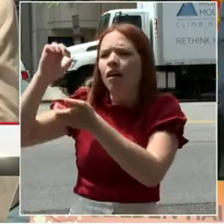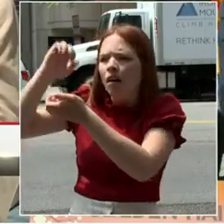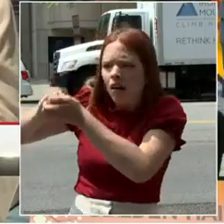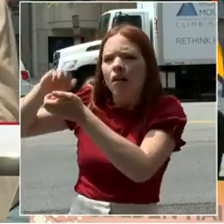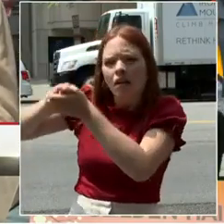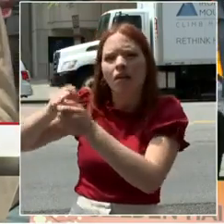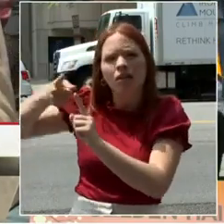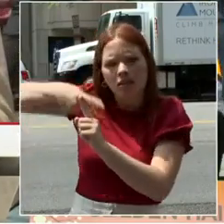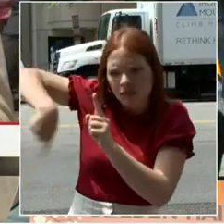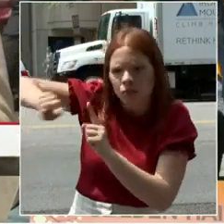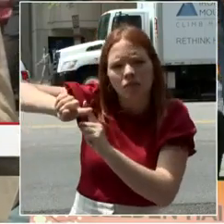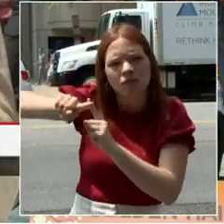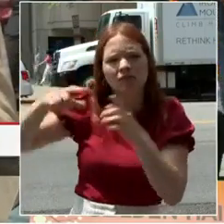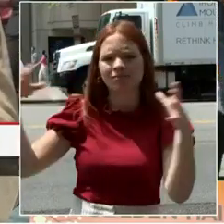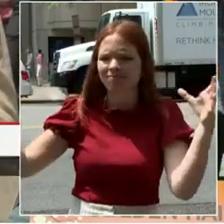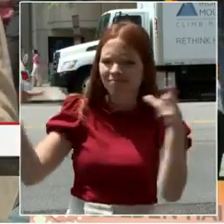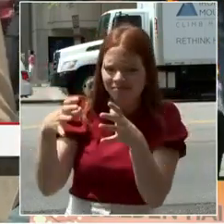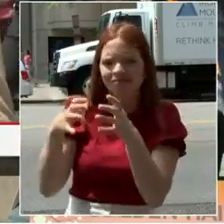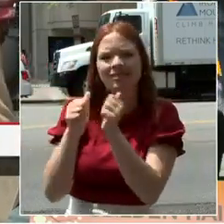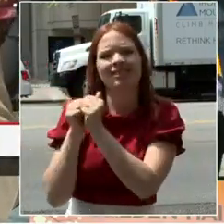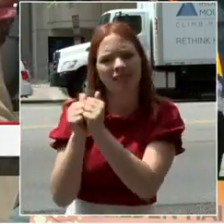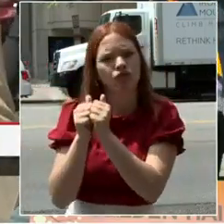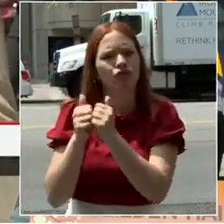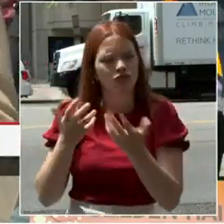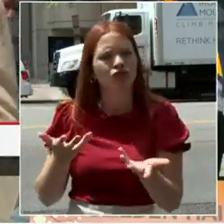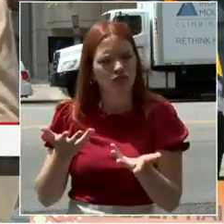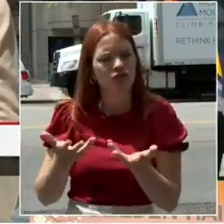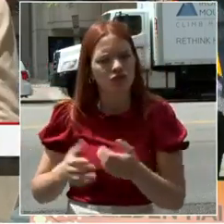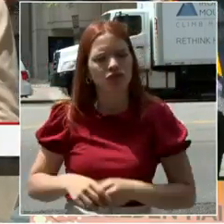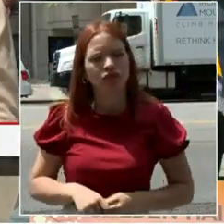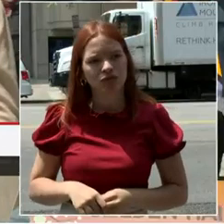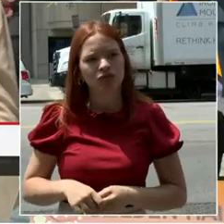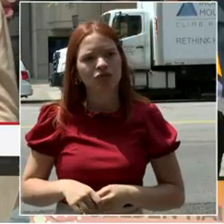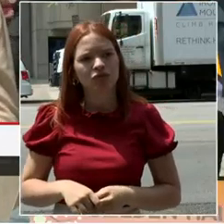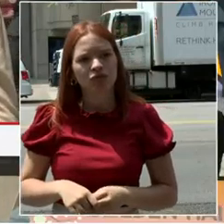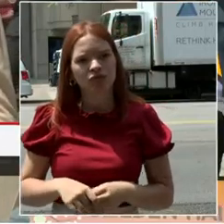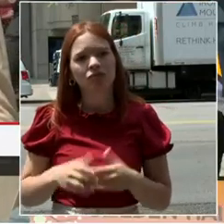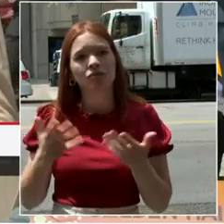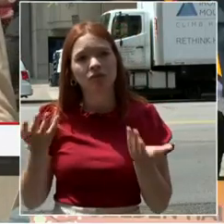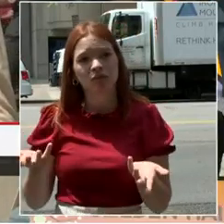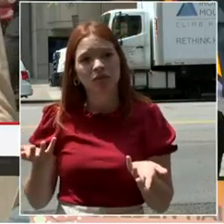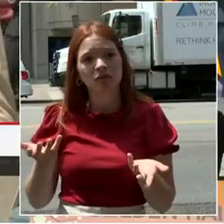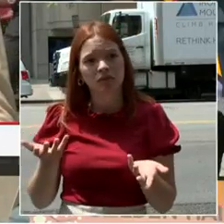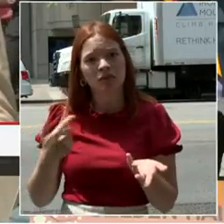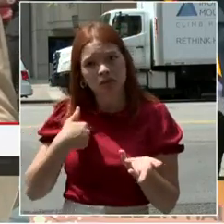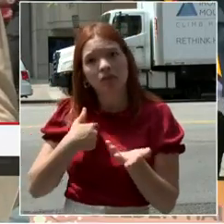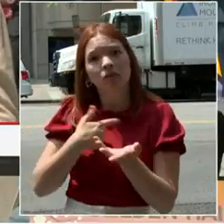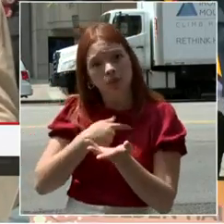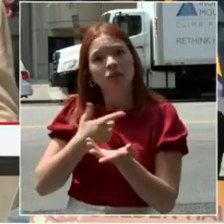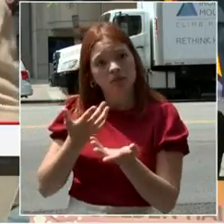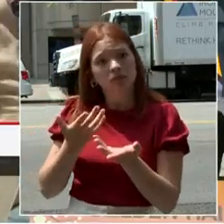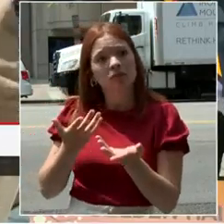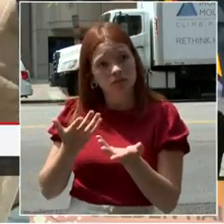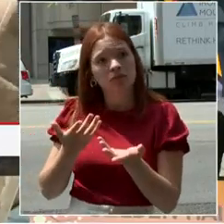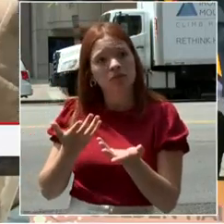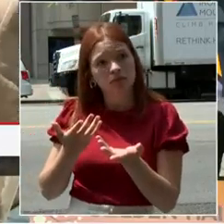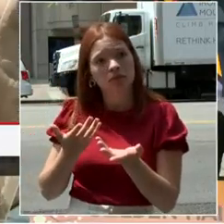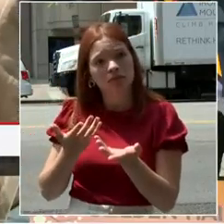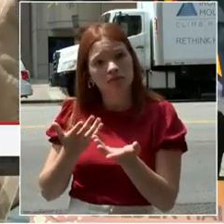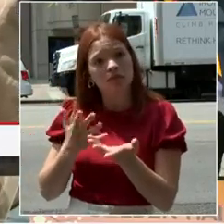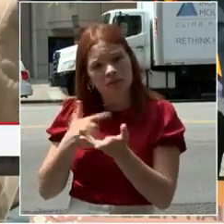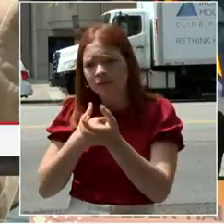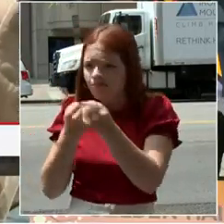going to stand ready to support these efforts. But at the end of the day, James, they are going to be recommendations.